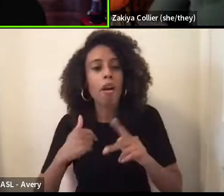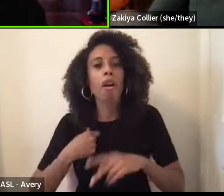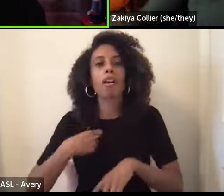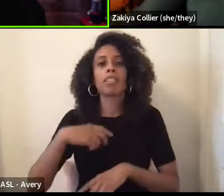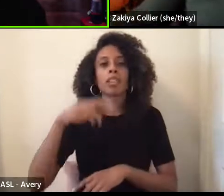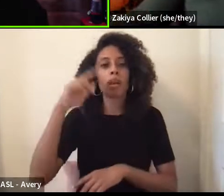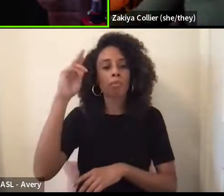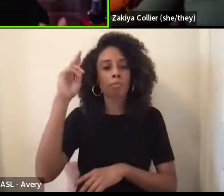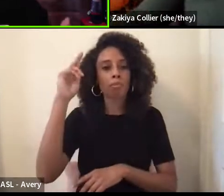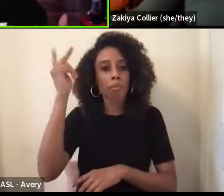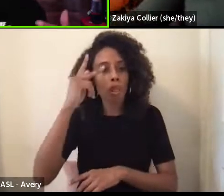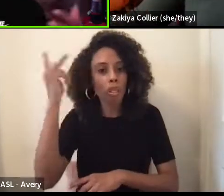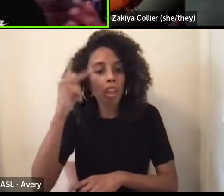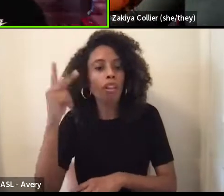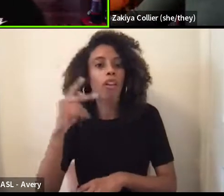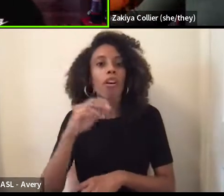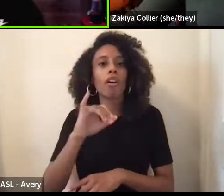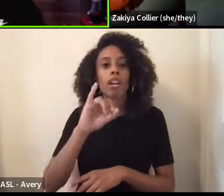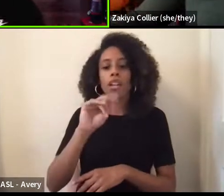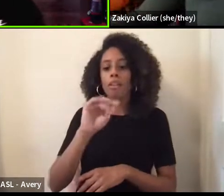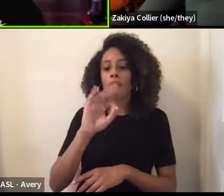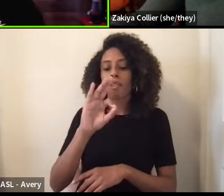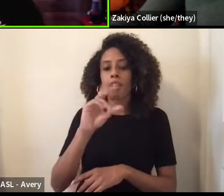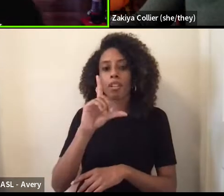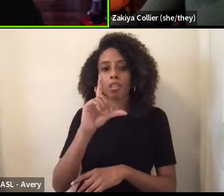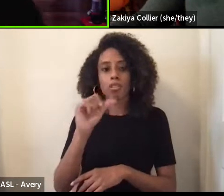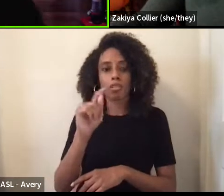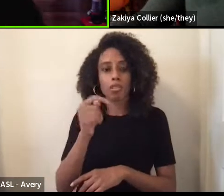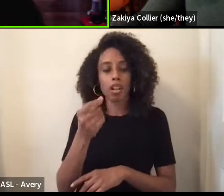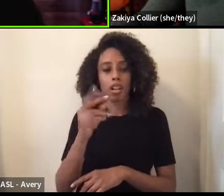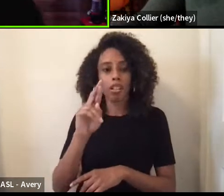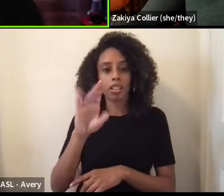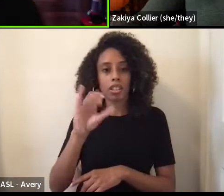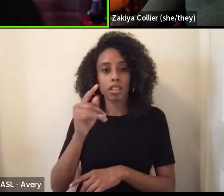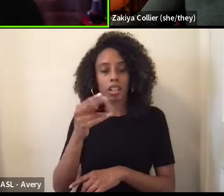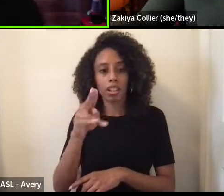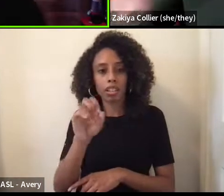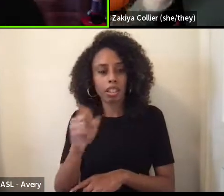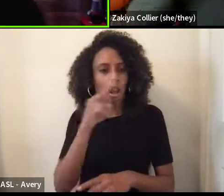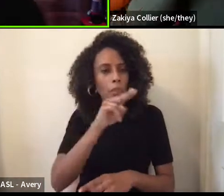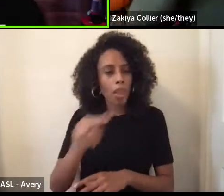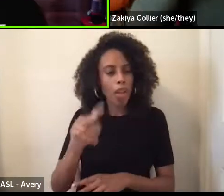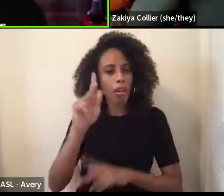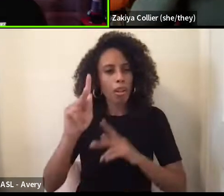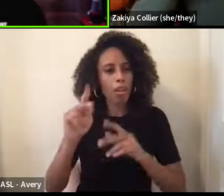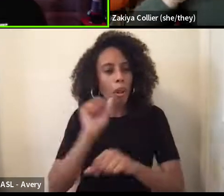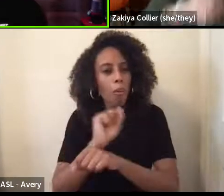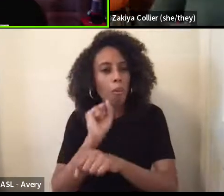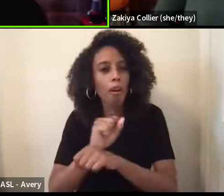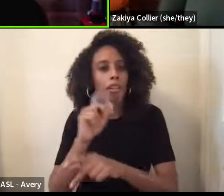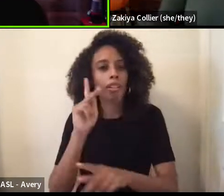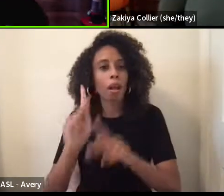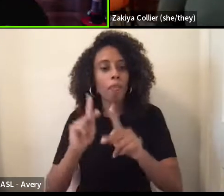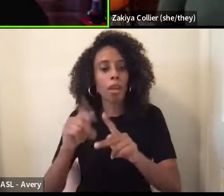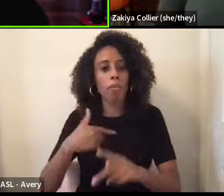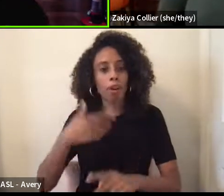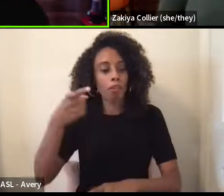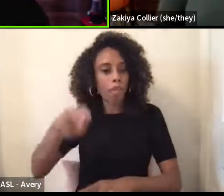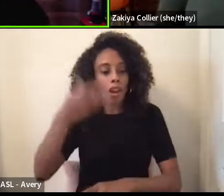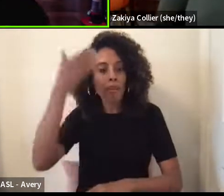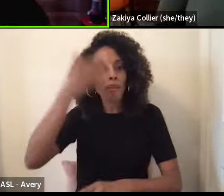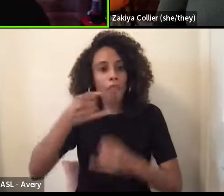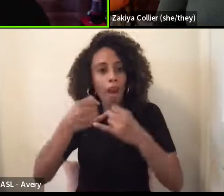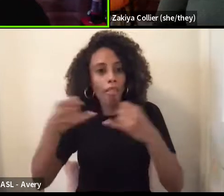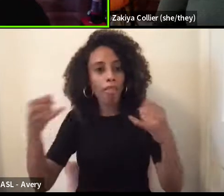infrastructures. I'm looking at like the work of people that showed up on the front line being used to kind of prop up people